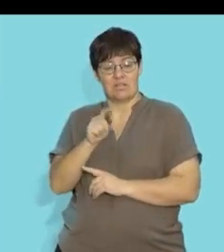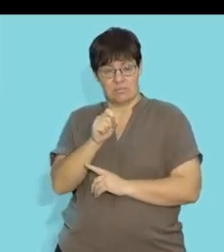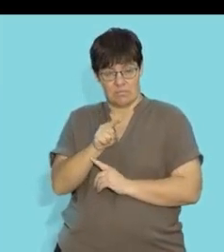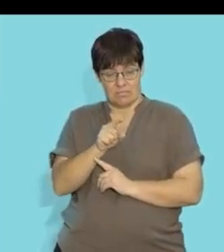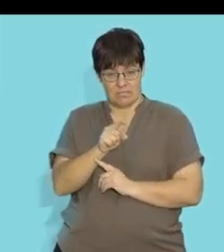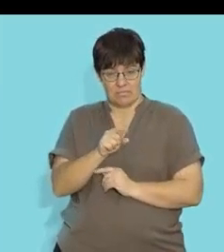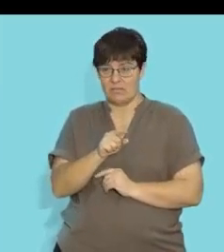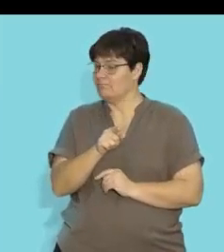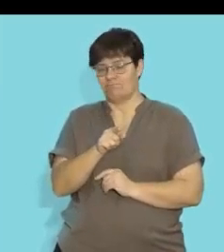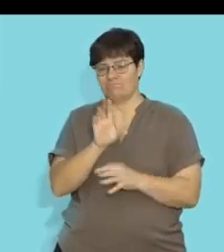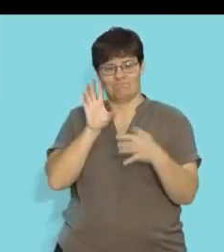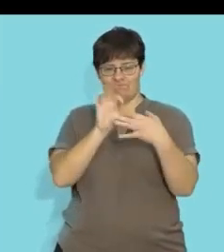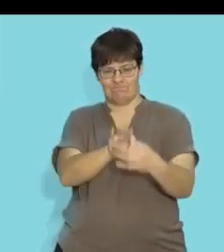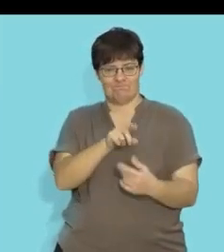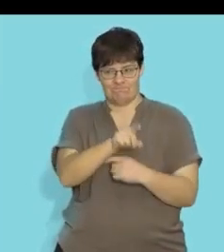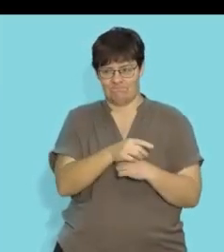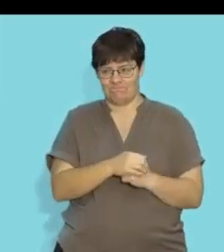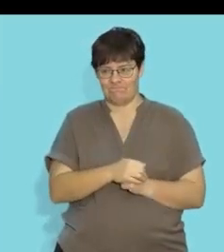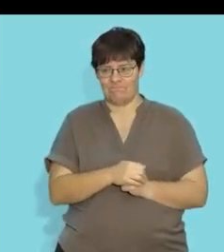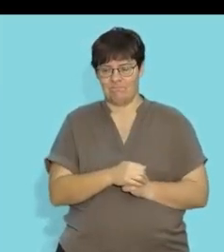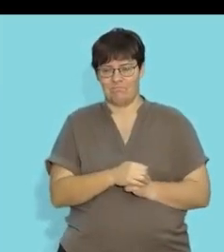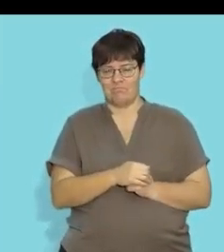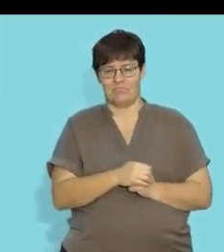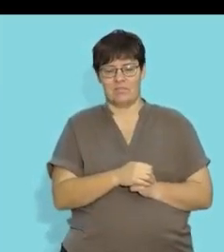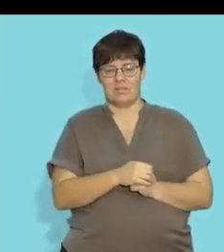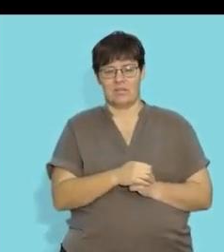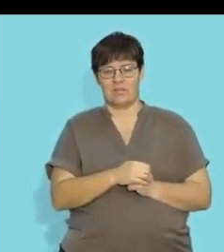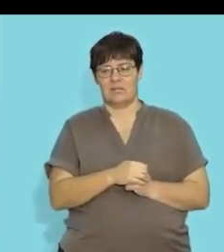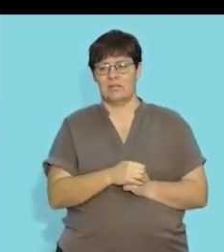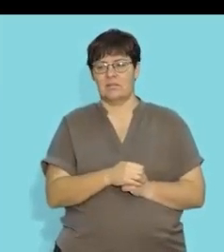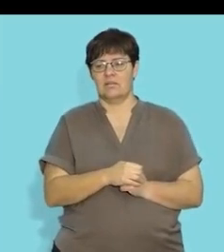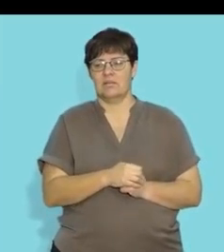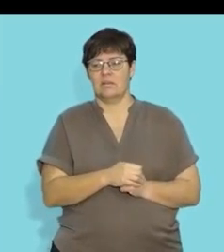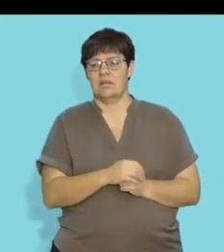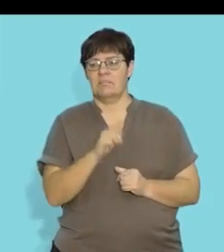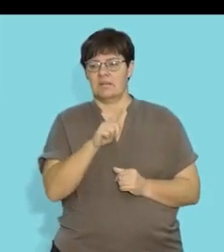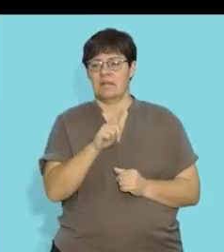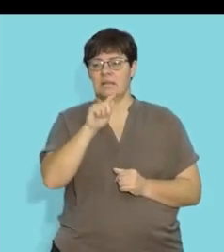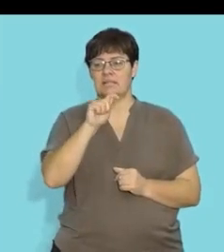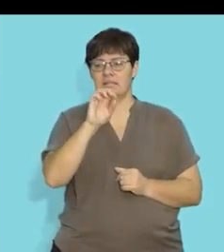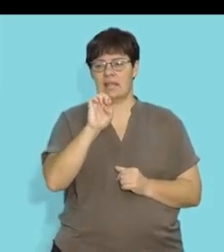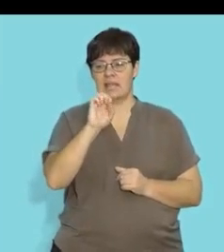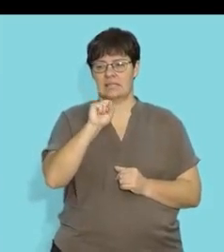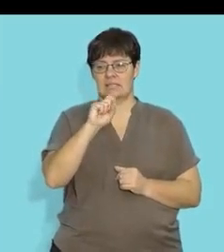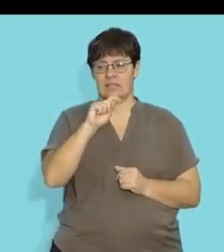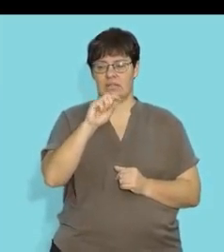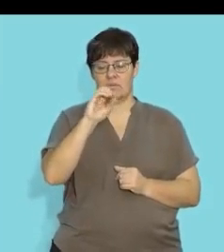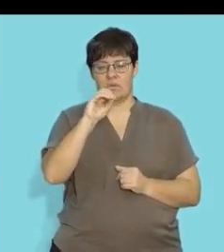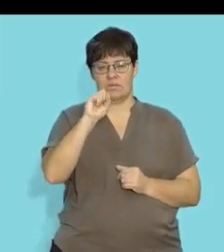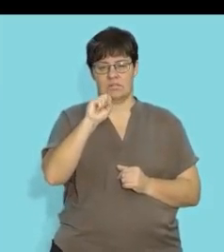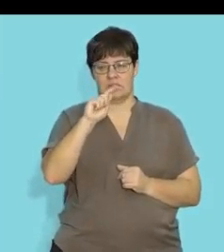so it's not linked with uh actually the development of secondary sexual characteristics but it is the hormone testosterone